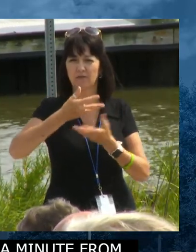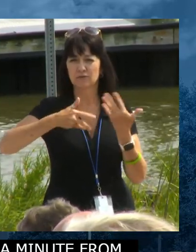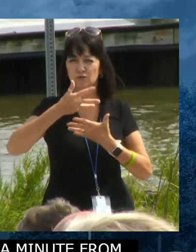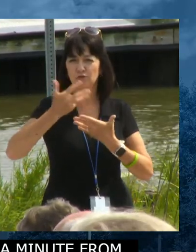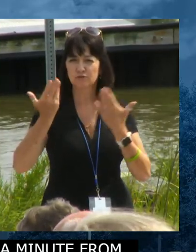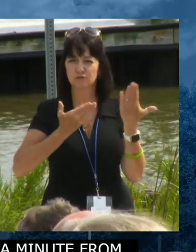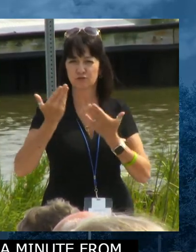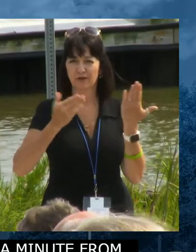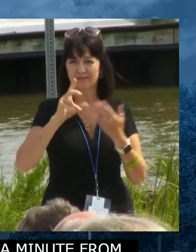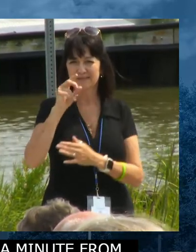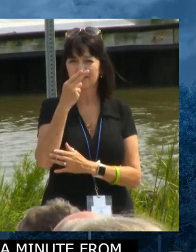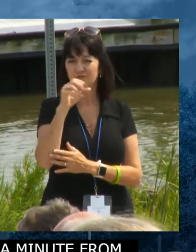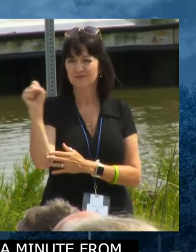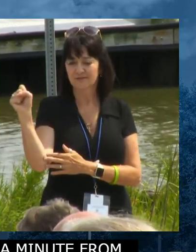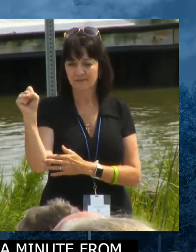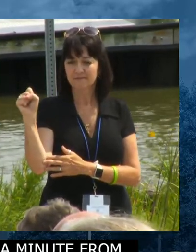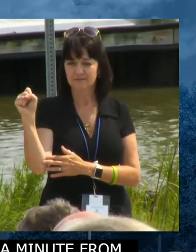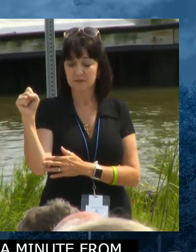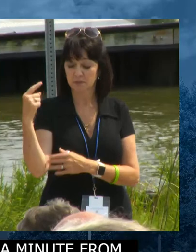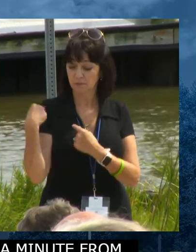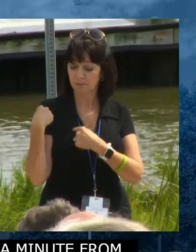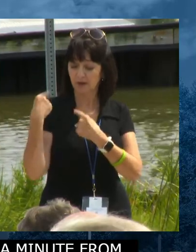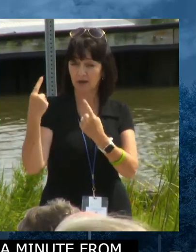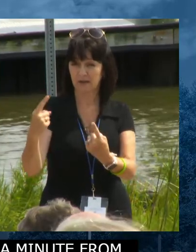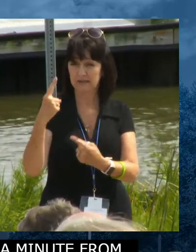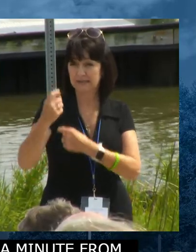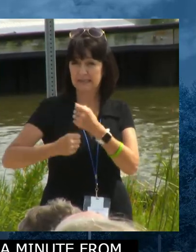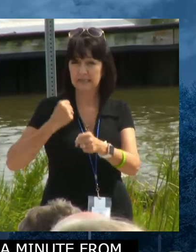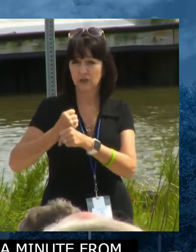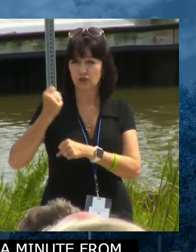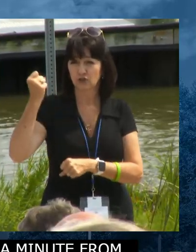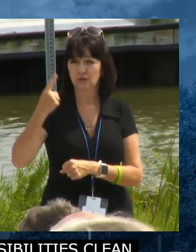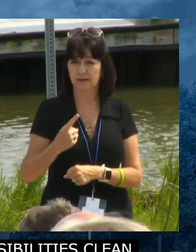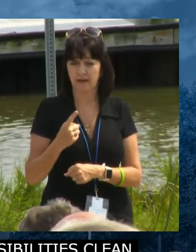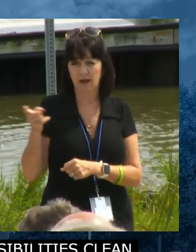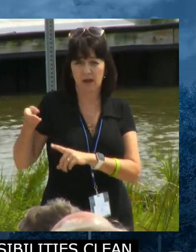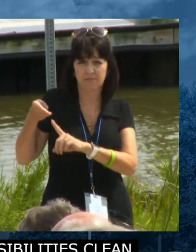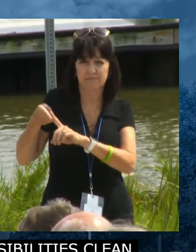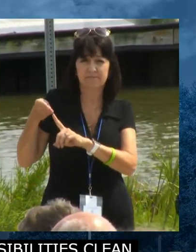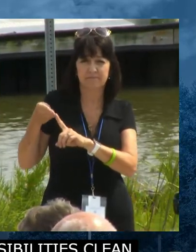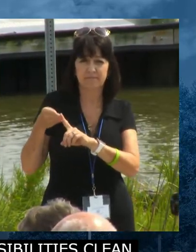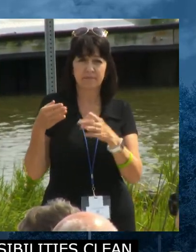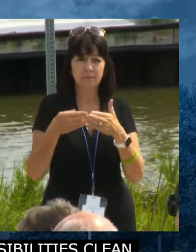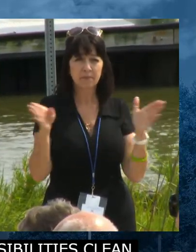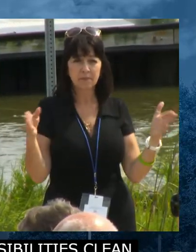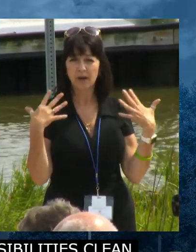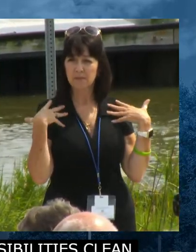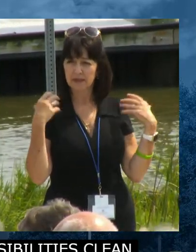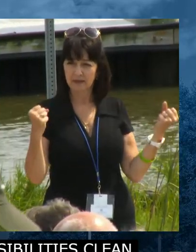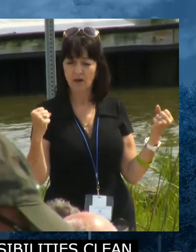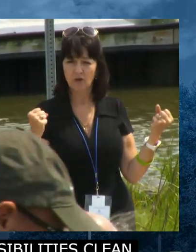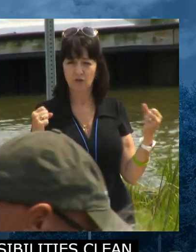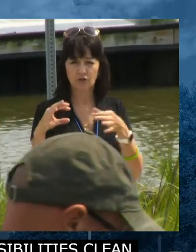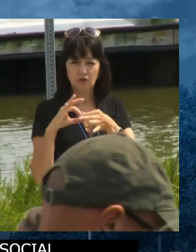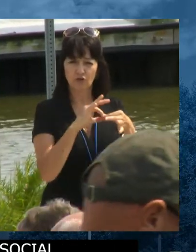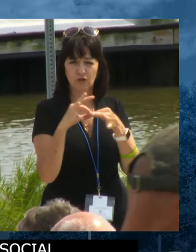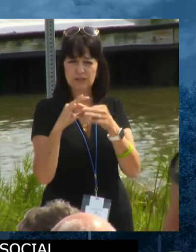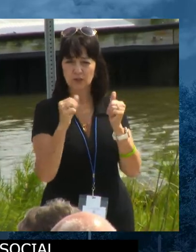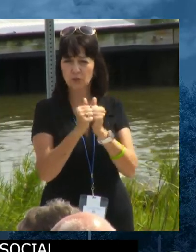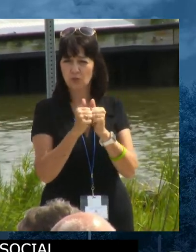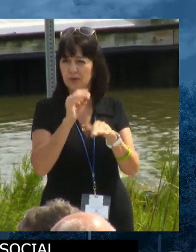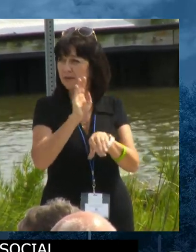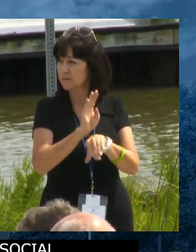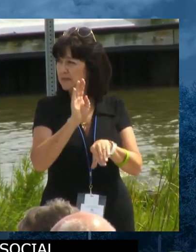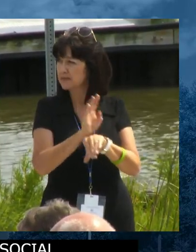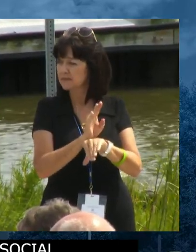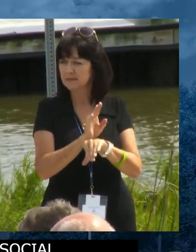a half, he has been the point person for public health in the relationships with businesses across our